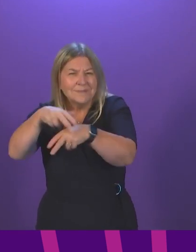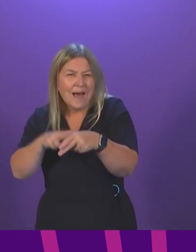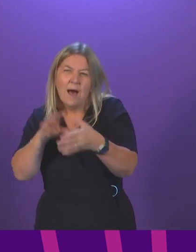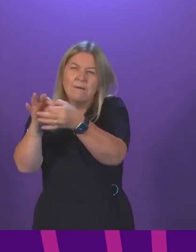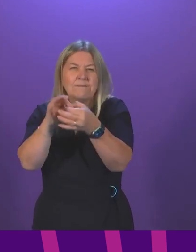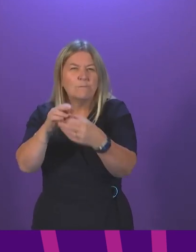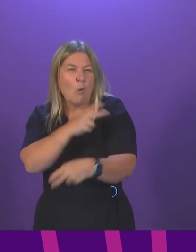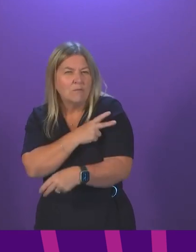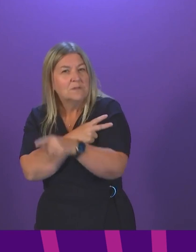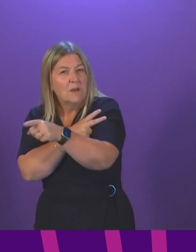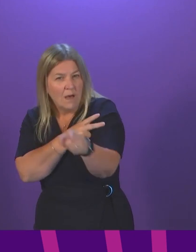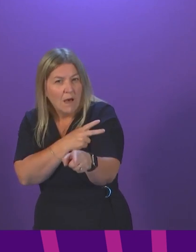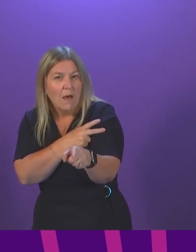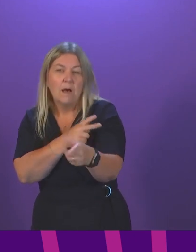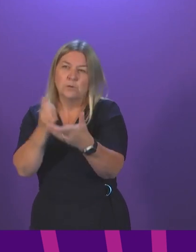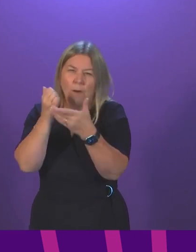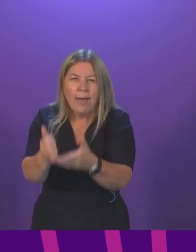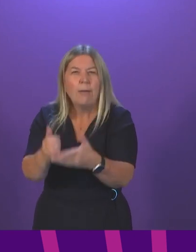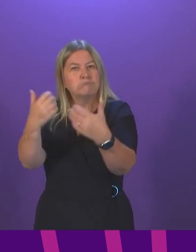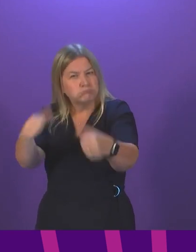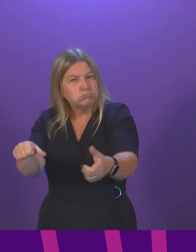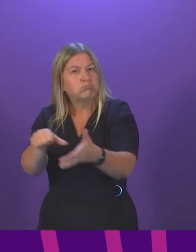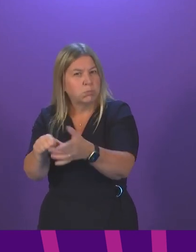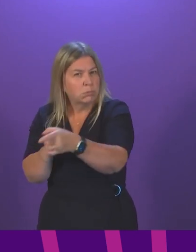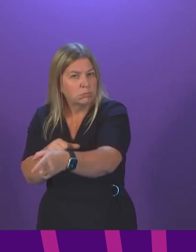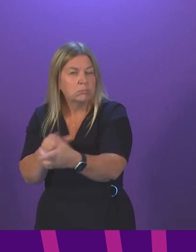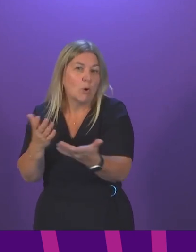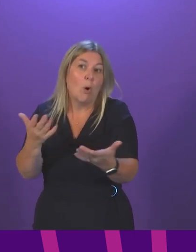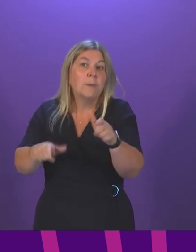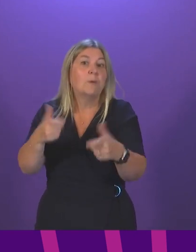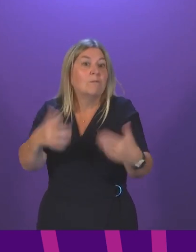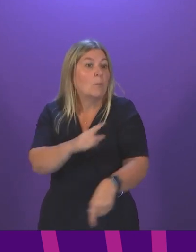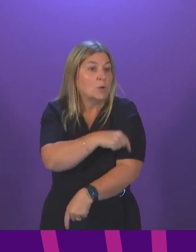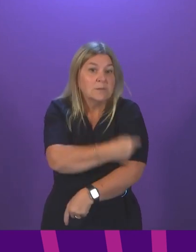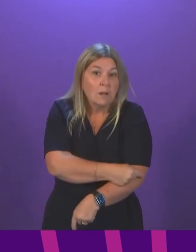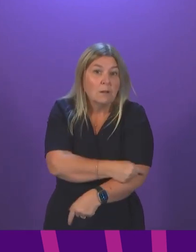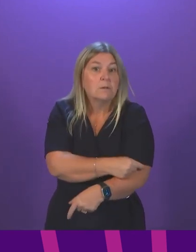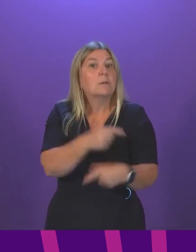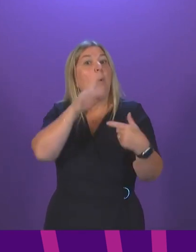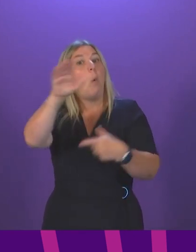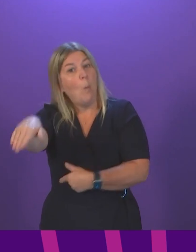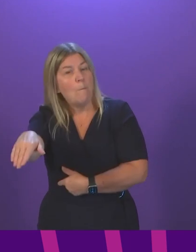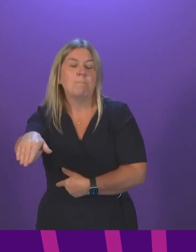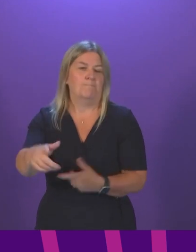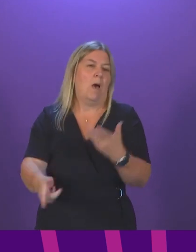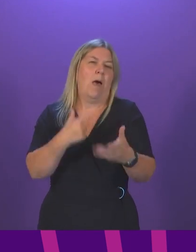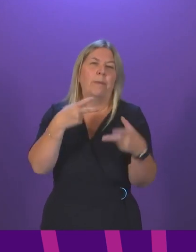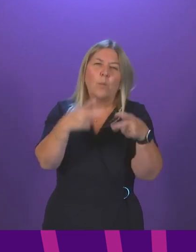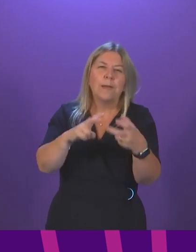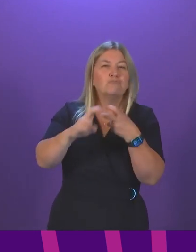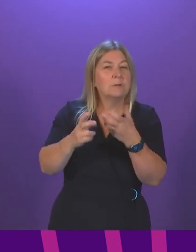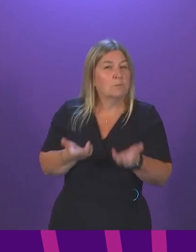to help the transfer from ambulance to hospital and indeed the discharge, and temporary admission wards to ease